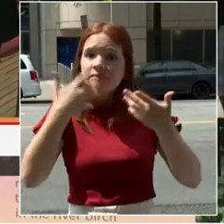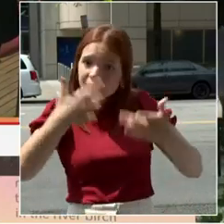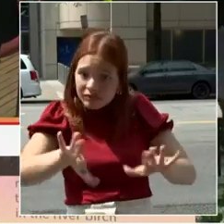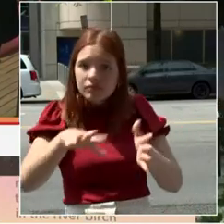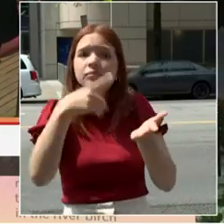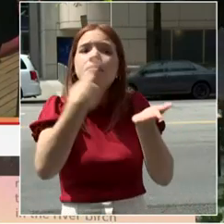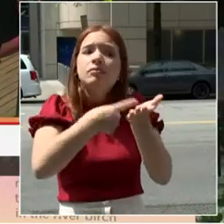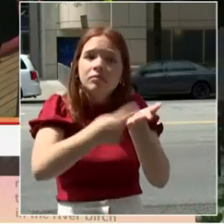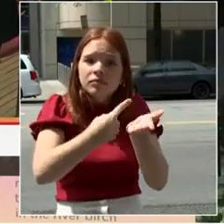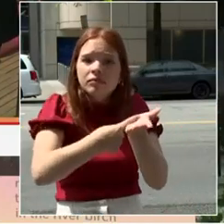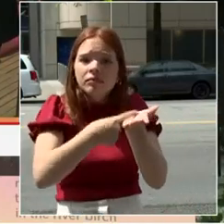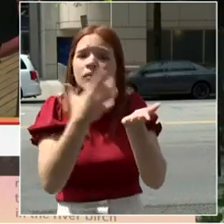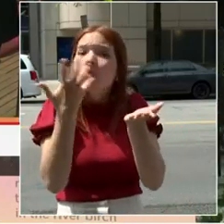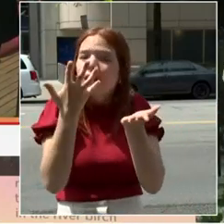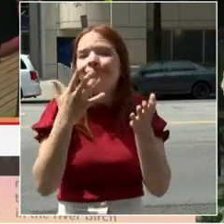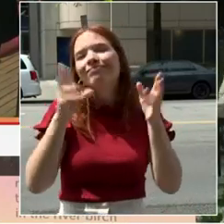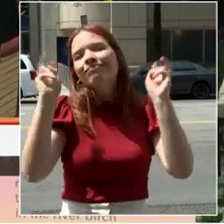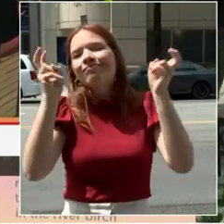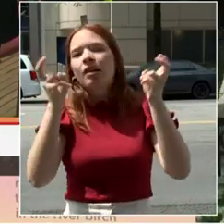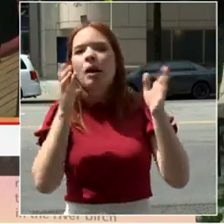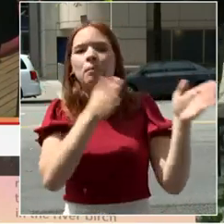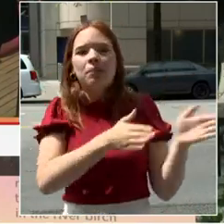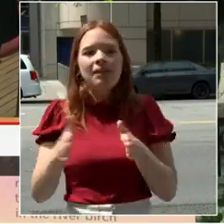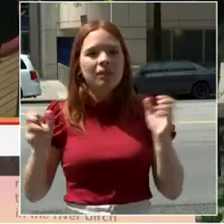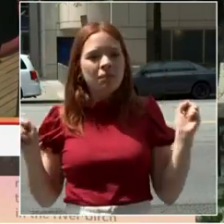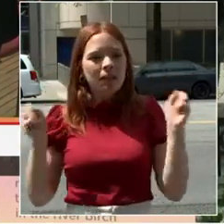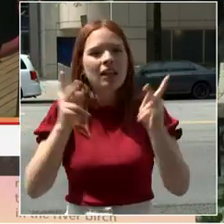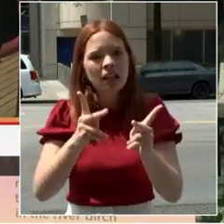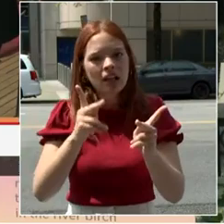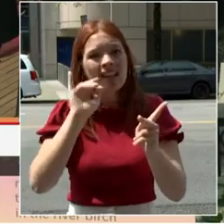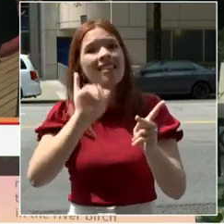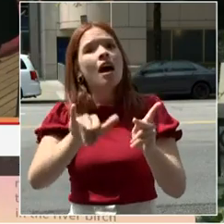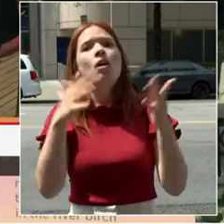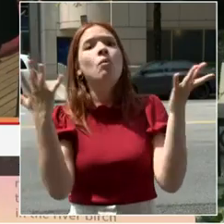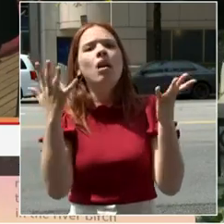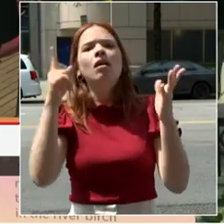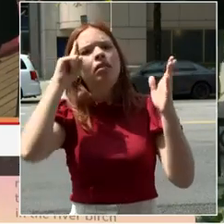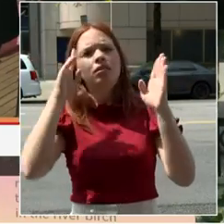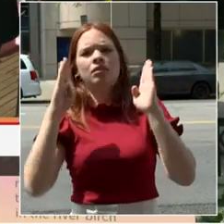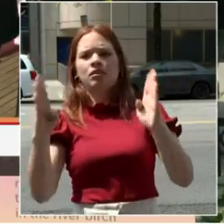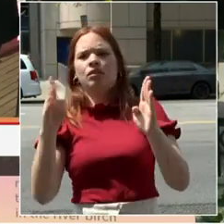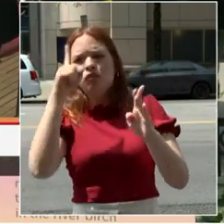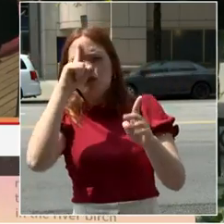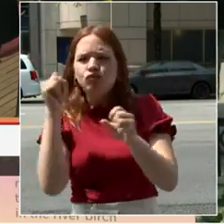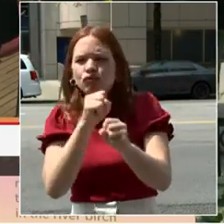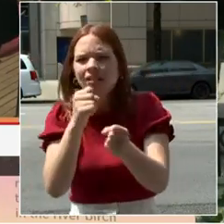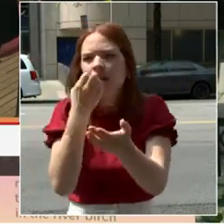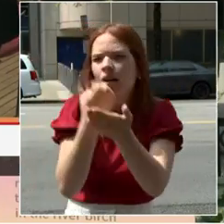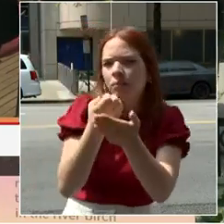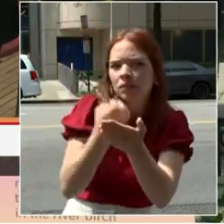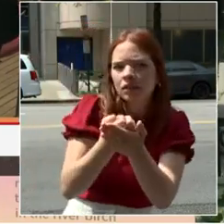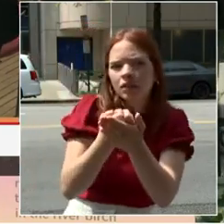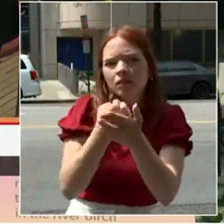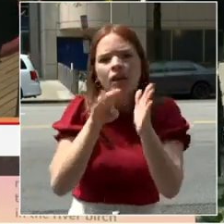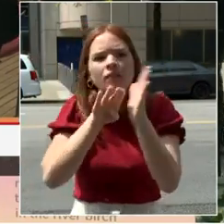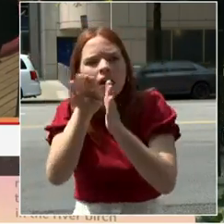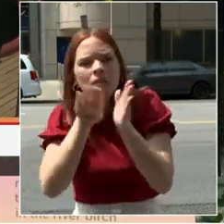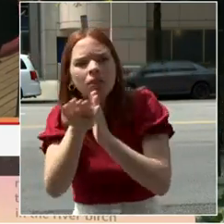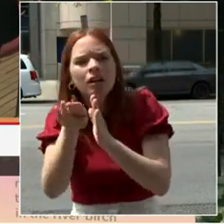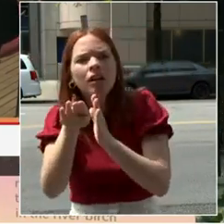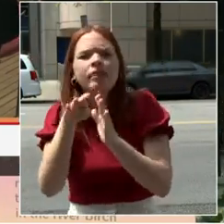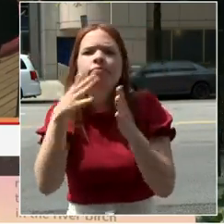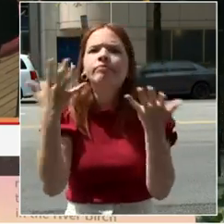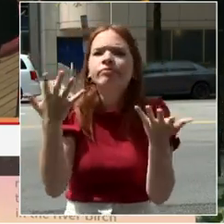development strategy for D.C. It sets big goals. How do we create more jobs and